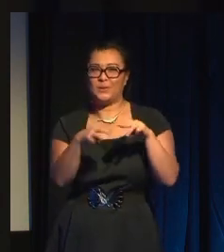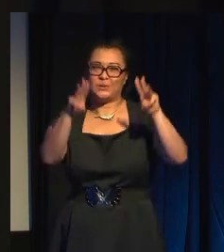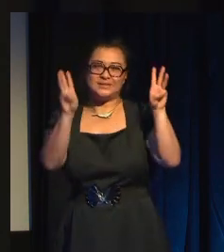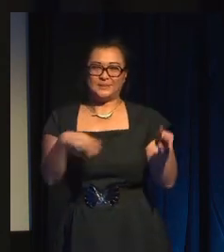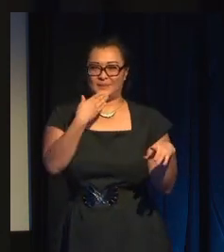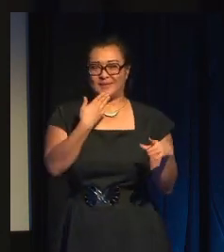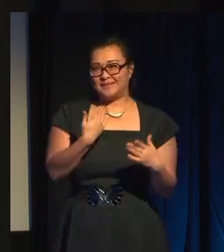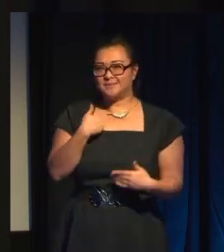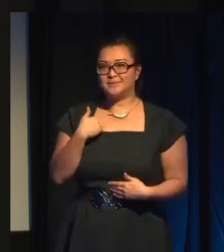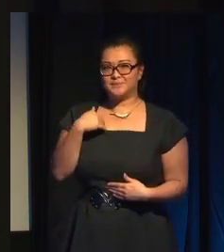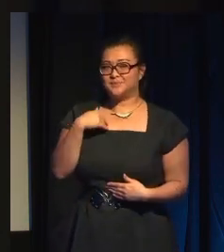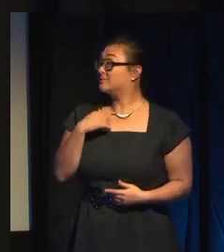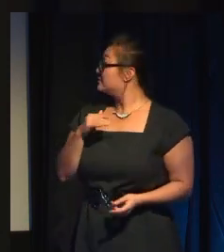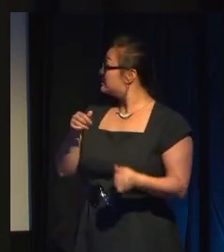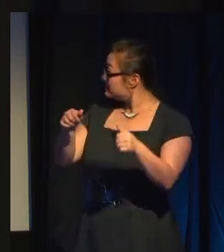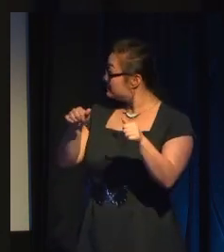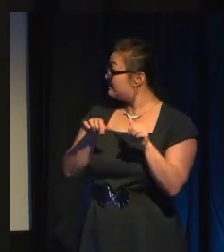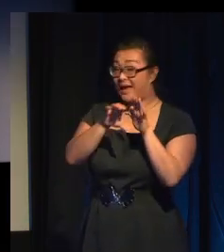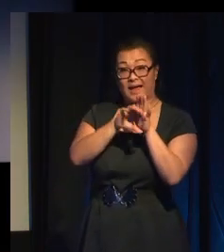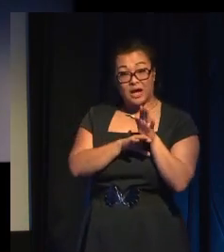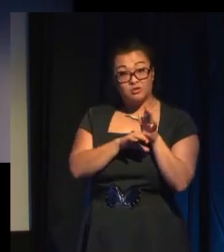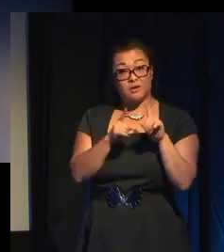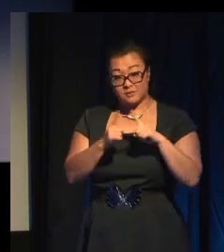We also have the category of social impact games.